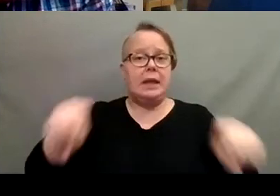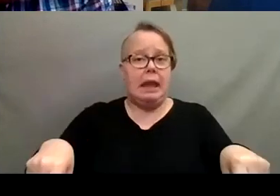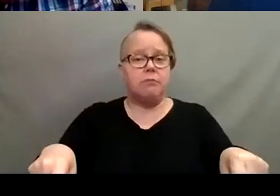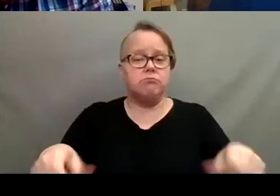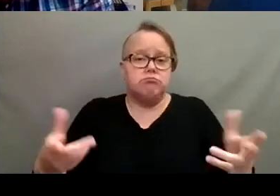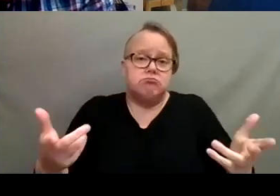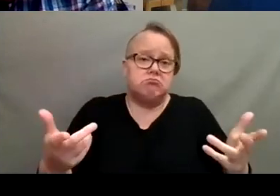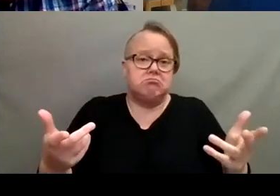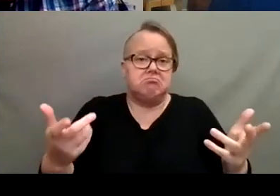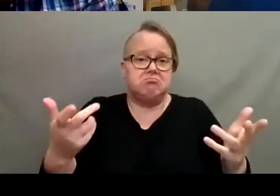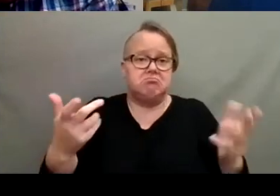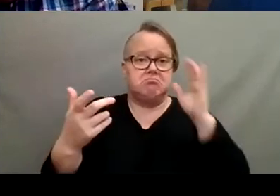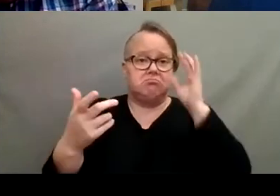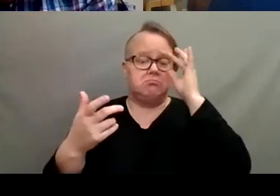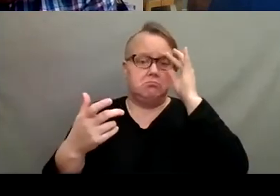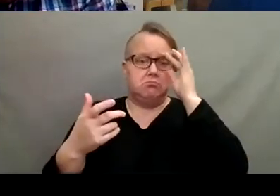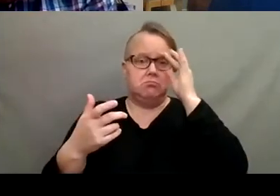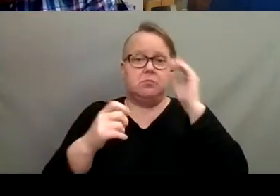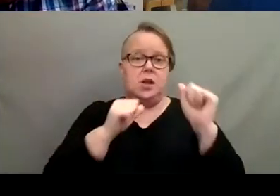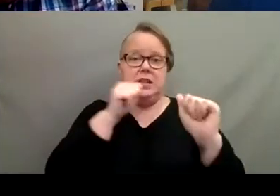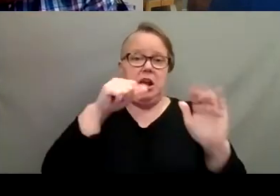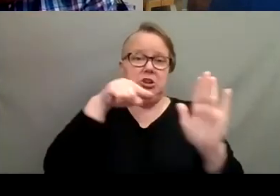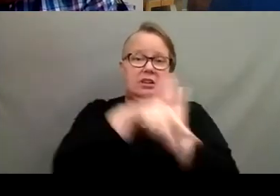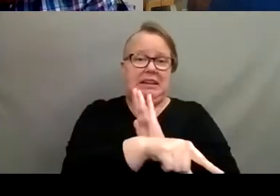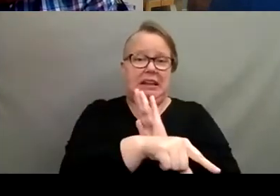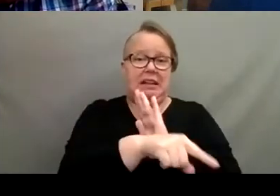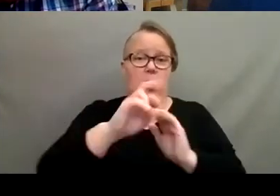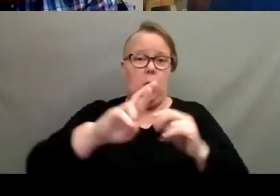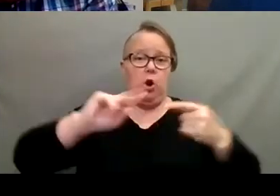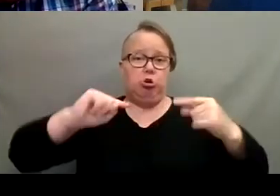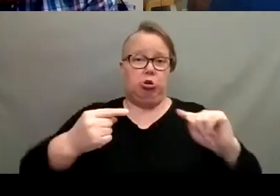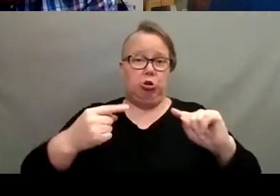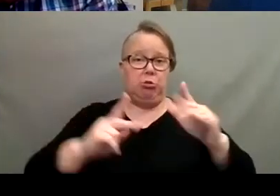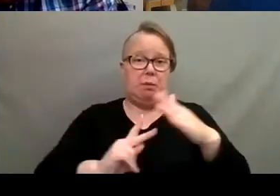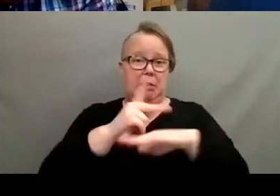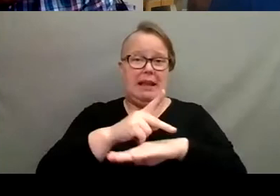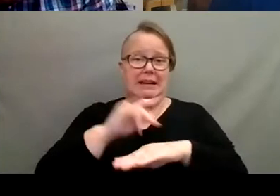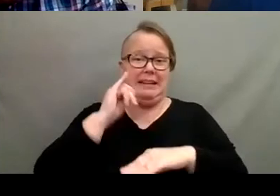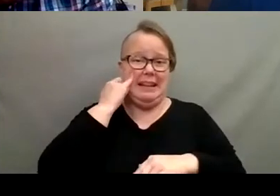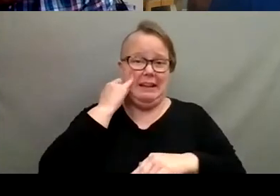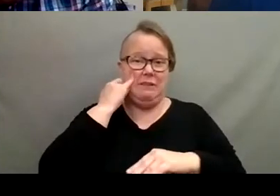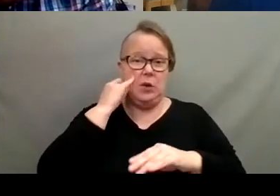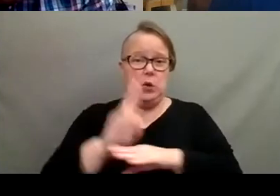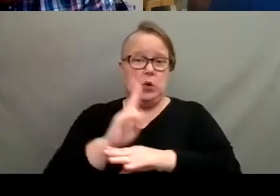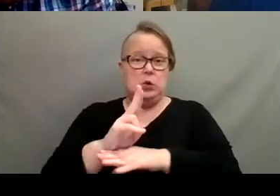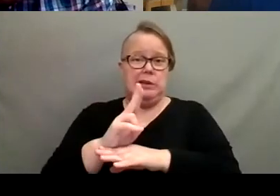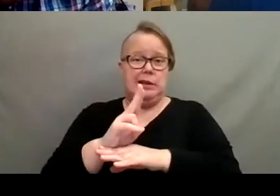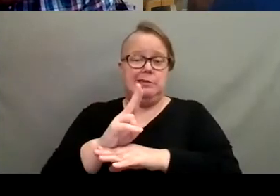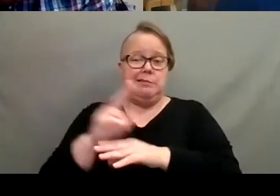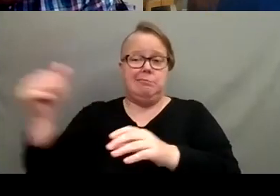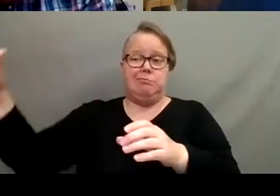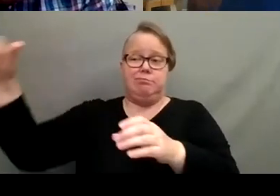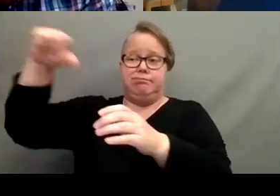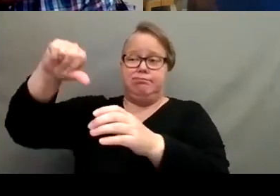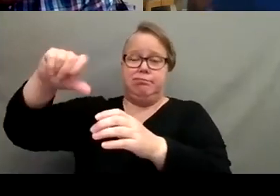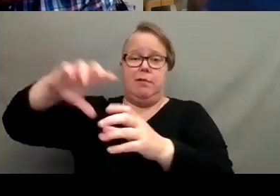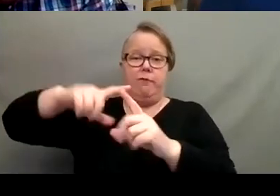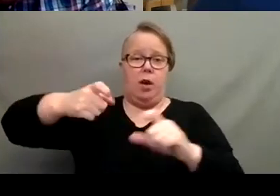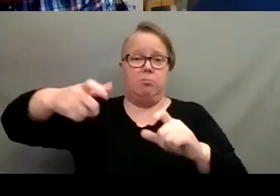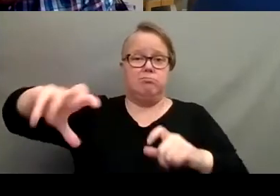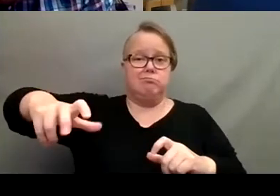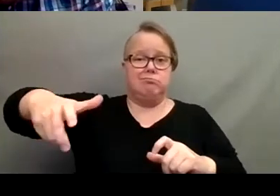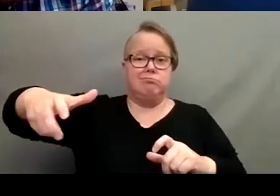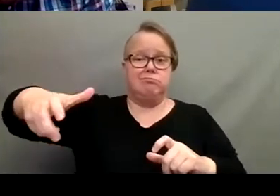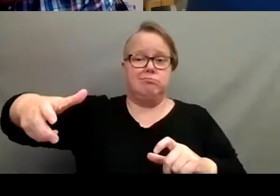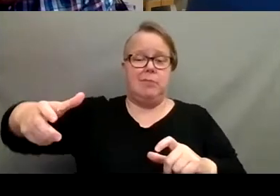going to, um, kill your plant. It's not going to harm your plant. If you use it straight out of the, out of the tap, you might just have a little bit